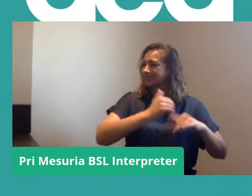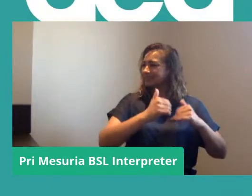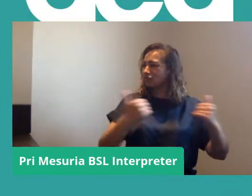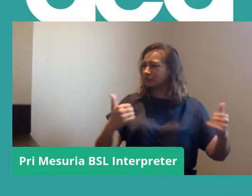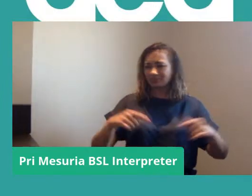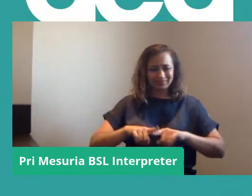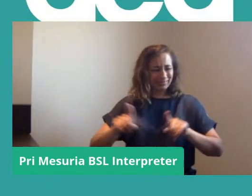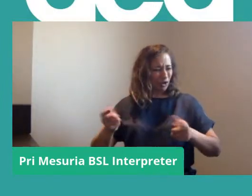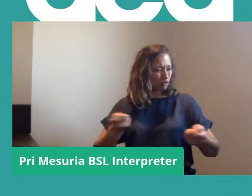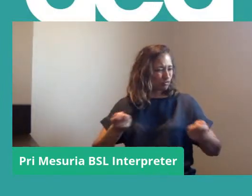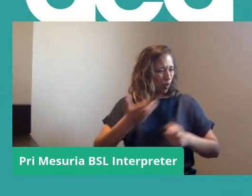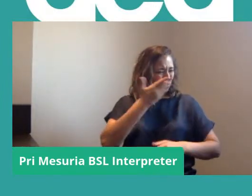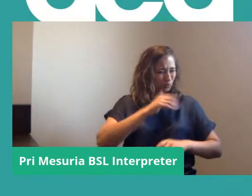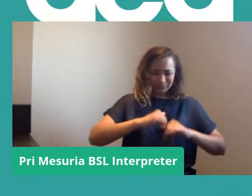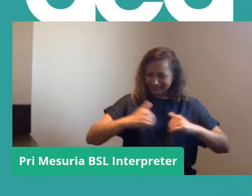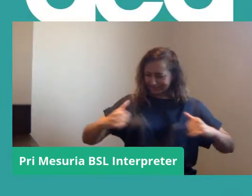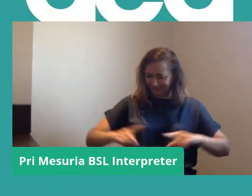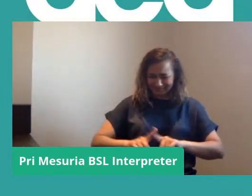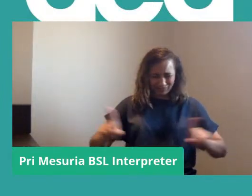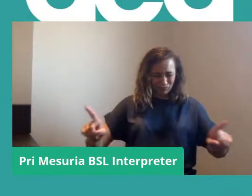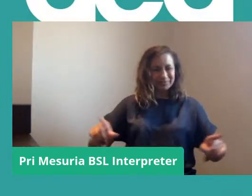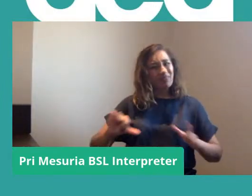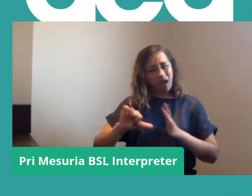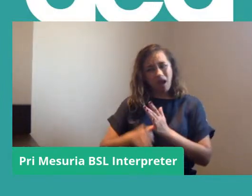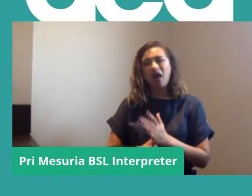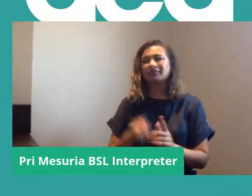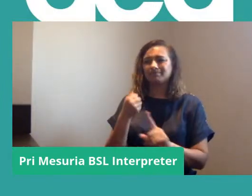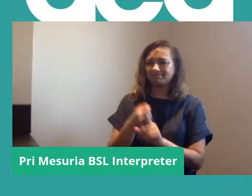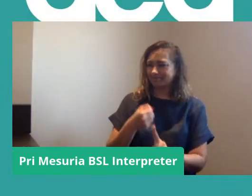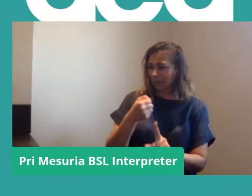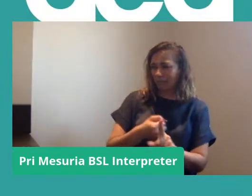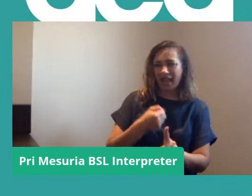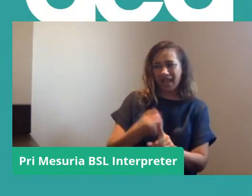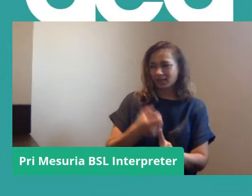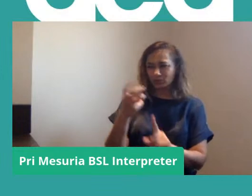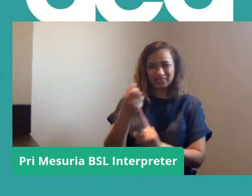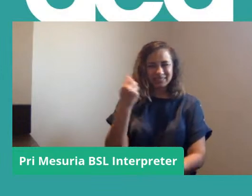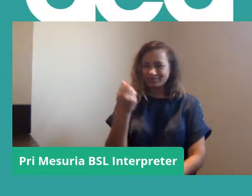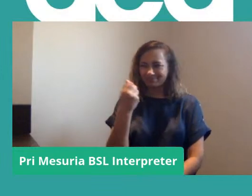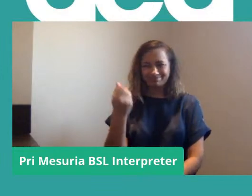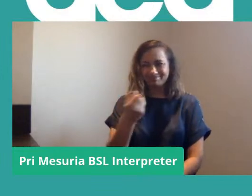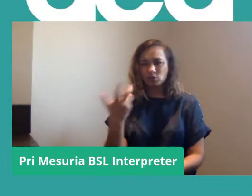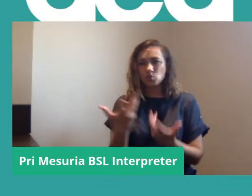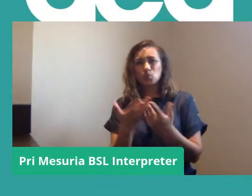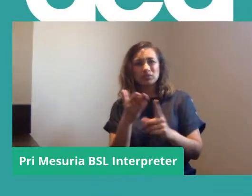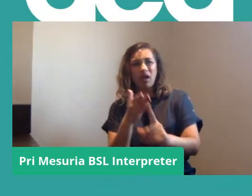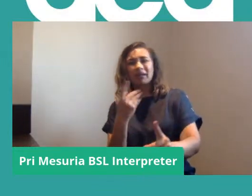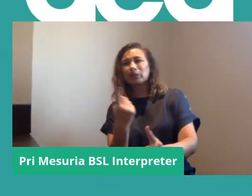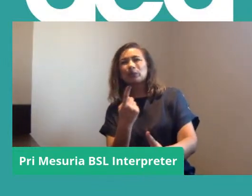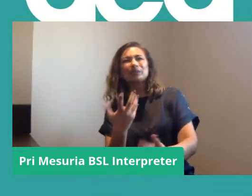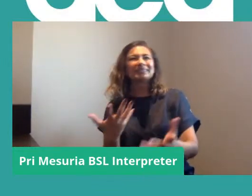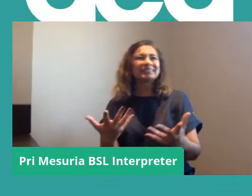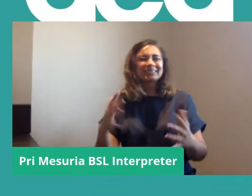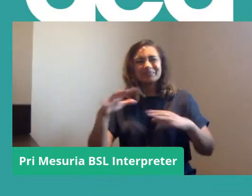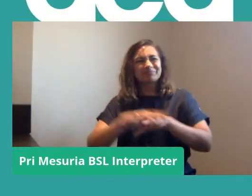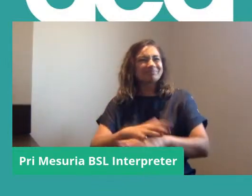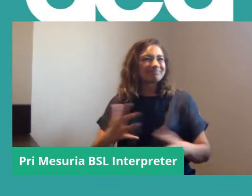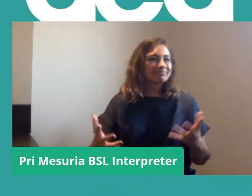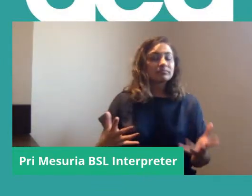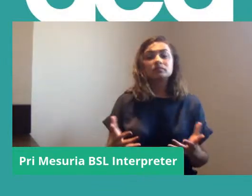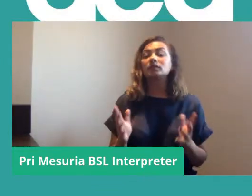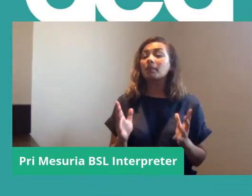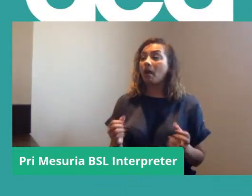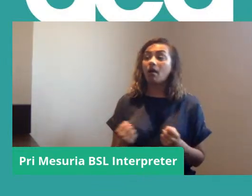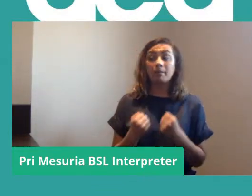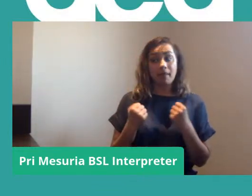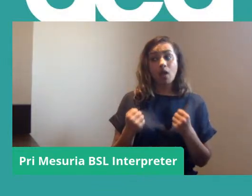people controlling schools, so it was a very difficult campaign without one figurehead to target but what was really instructive and